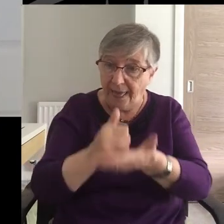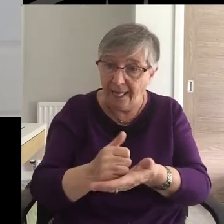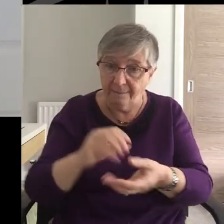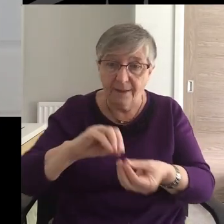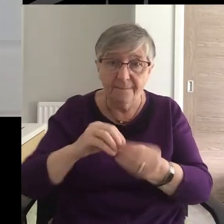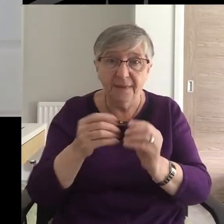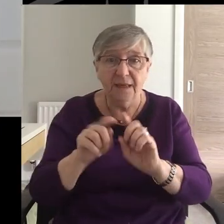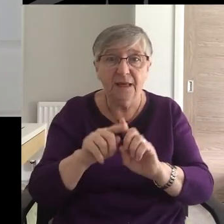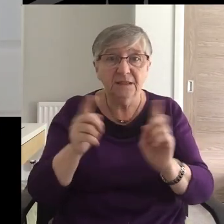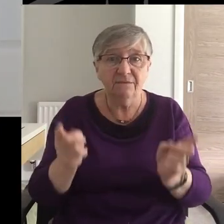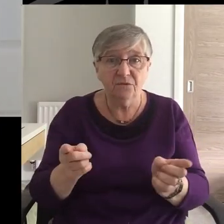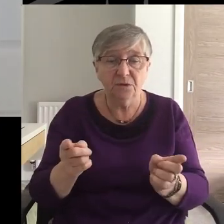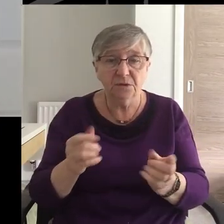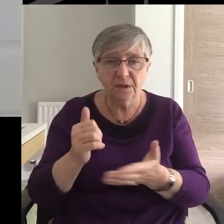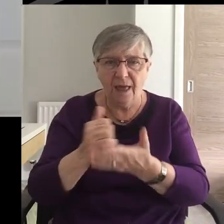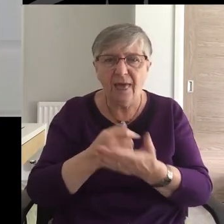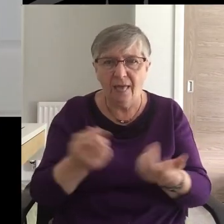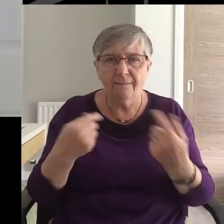Help us in that